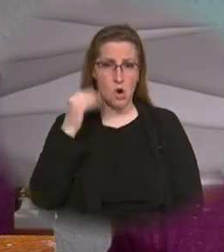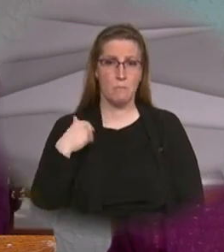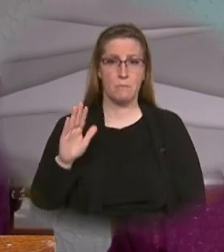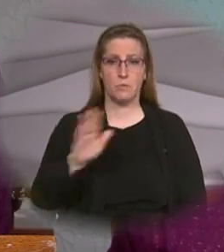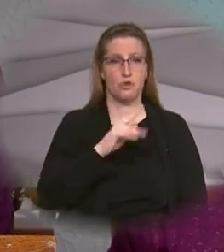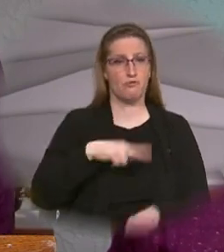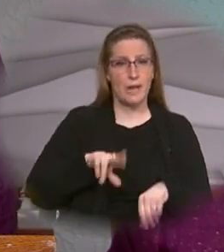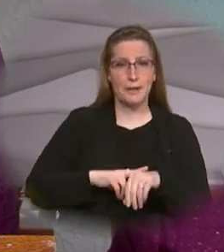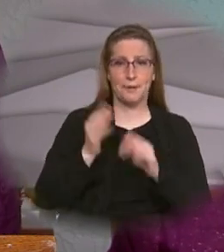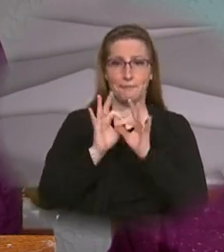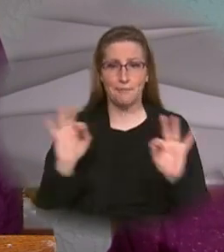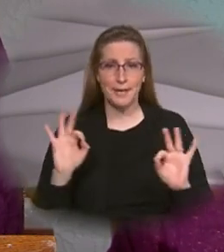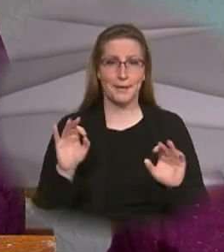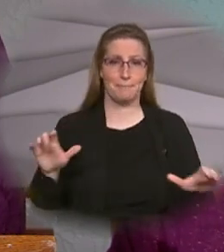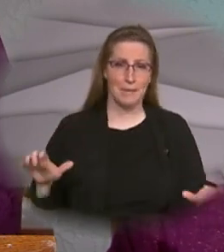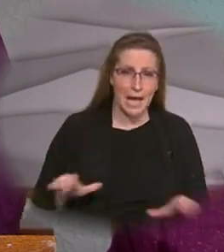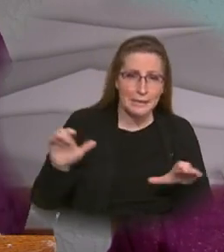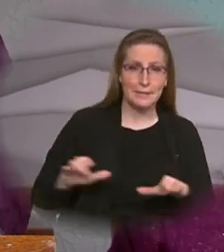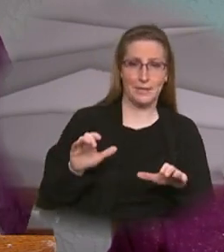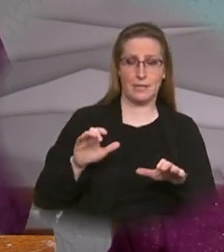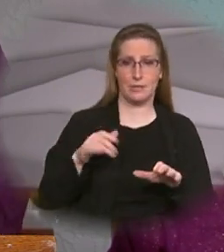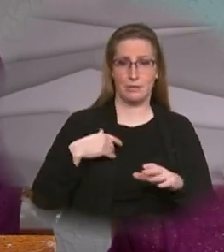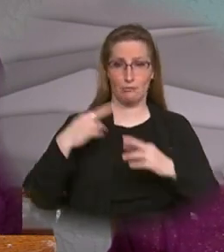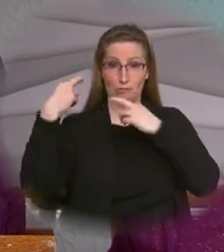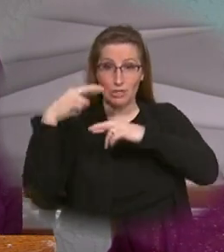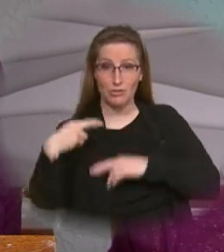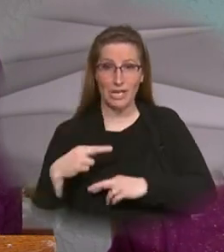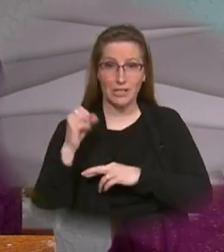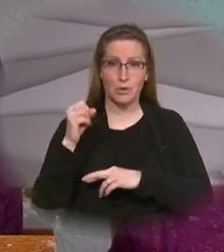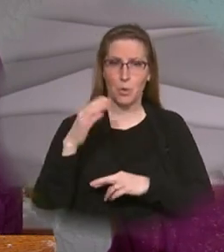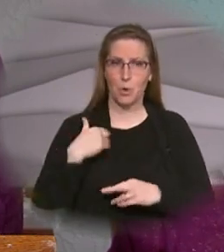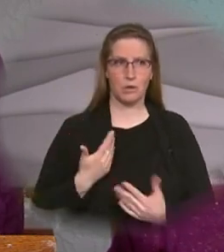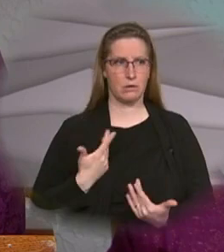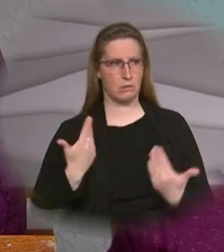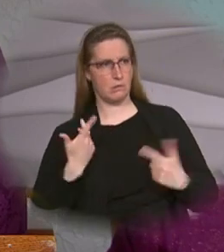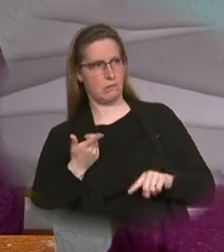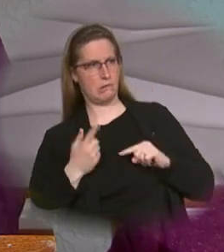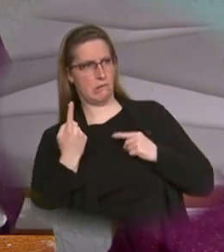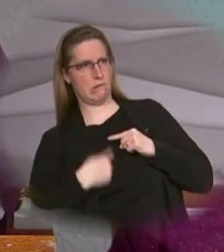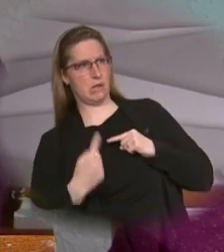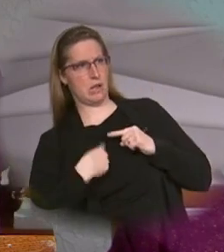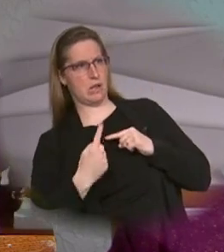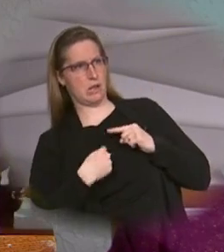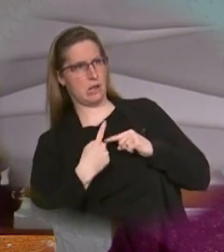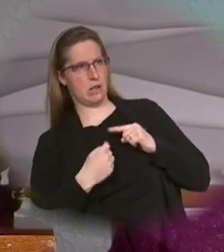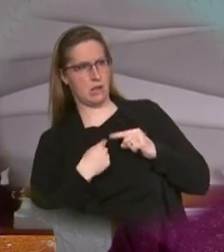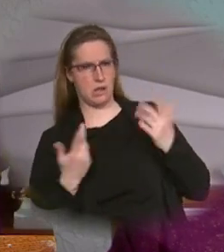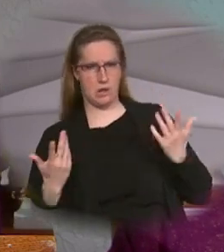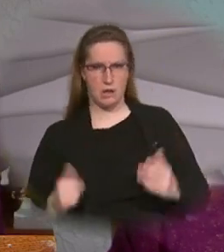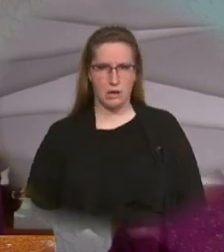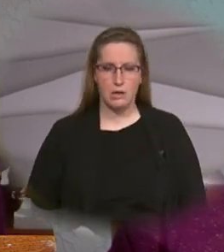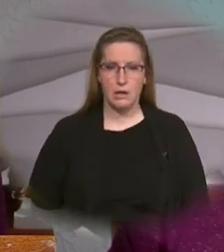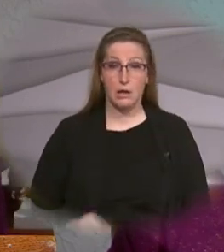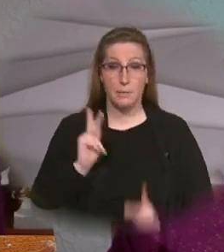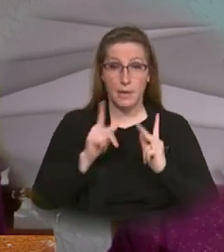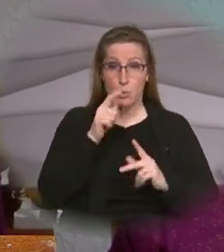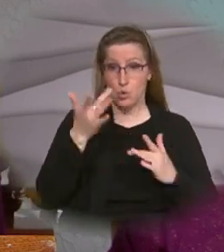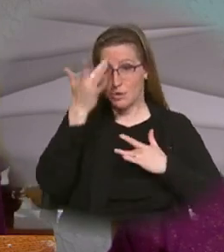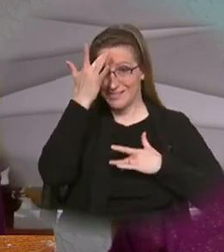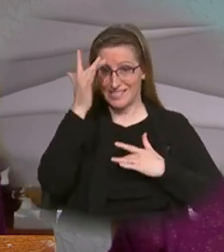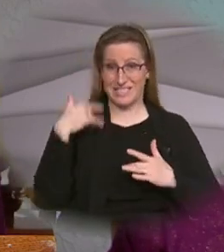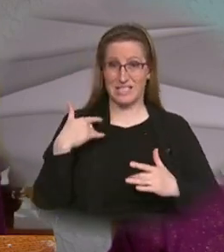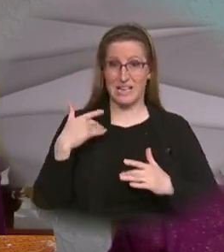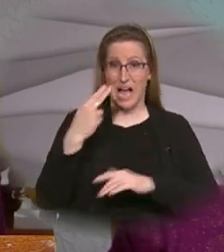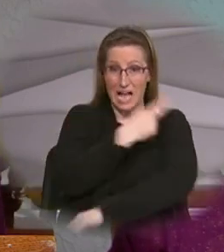of movement our regular activities are restricted or taken away from us people that are ill in the